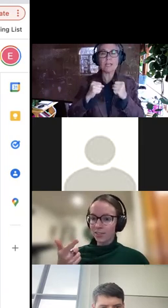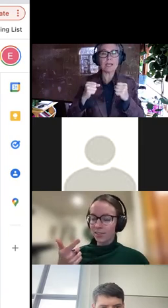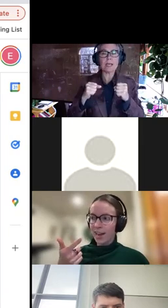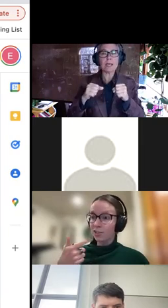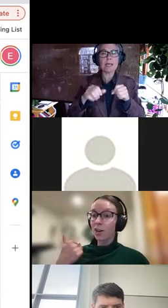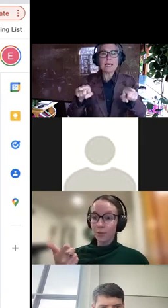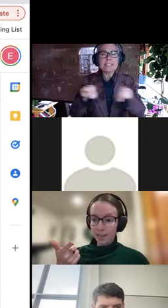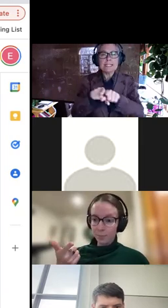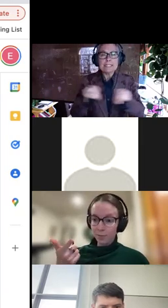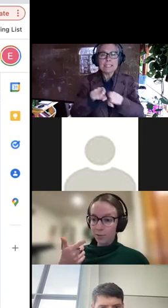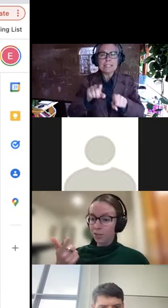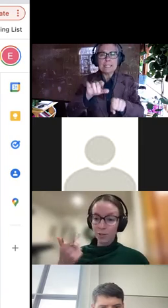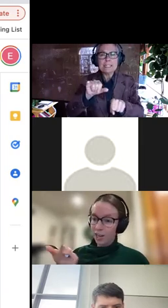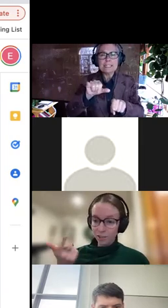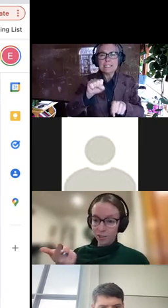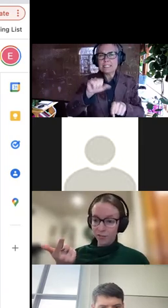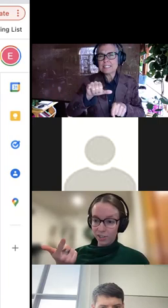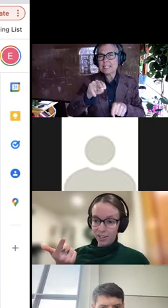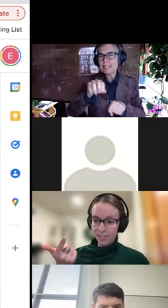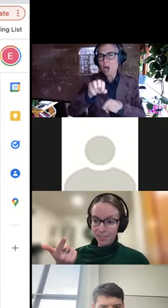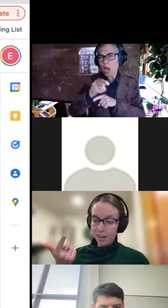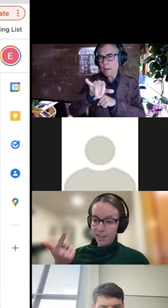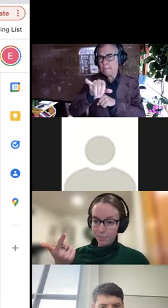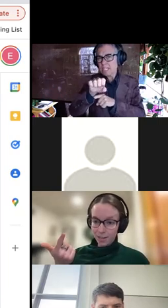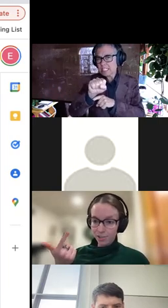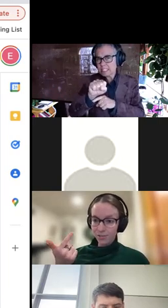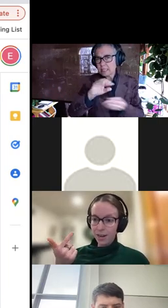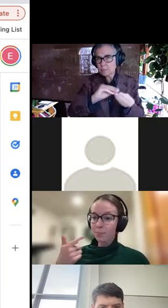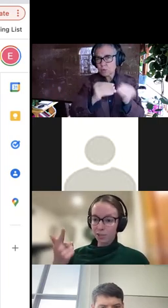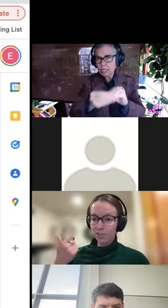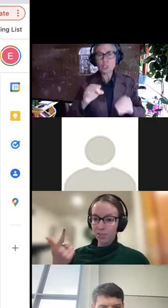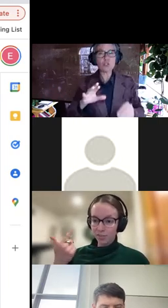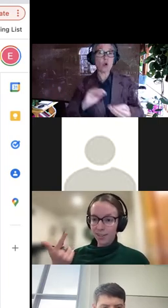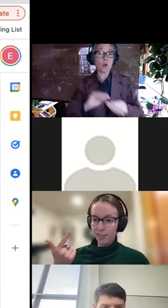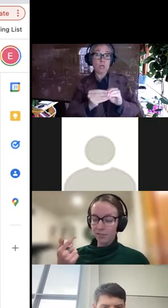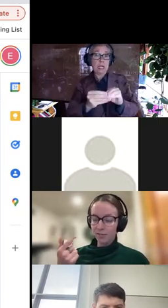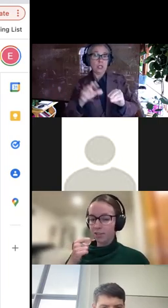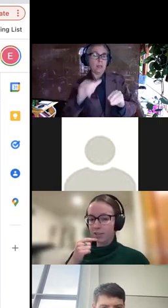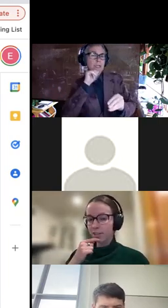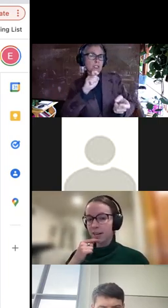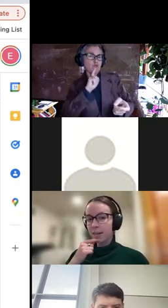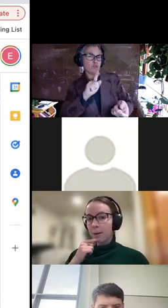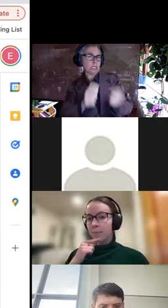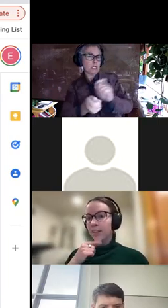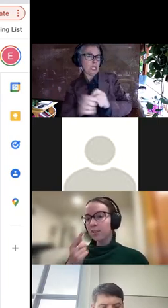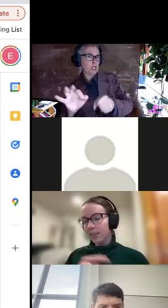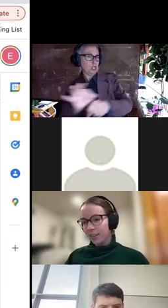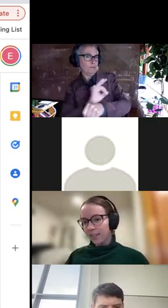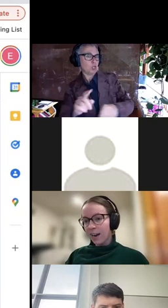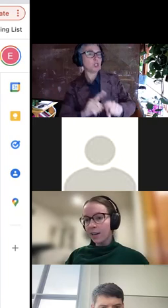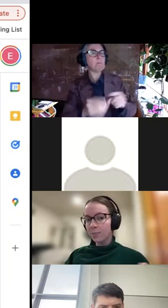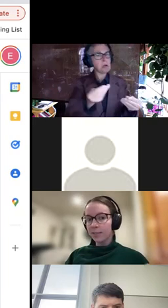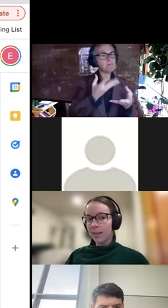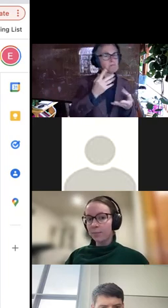mutations that don't improve, don't change the function all that much. Right. But just sort of tell us stuff about the structure. And so